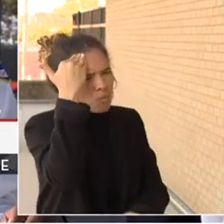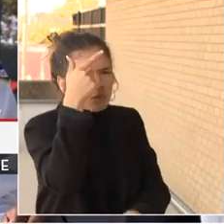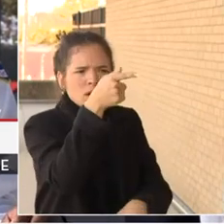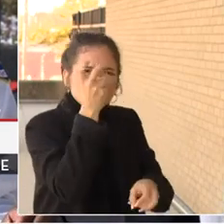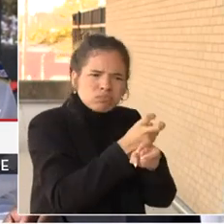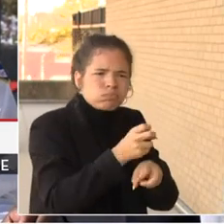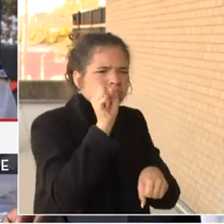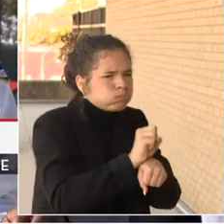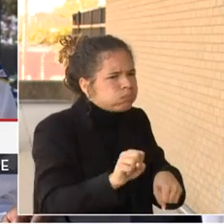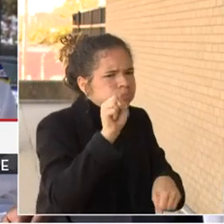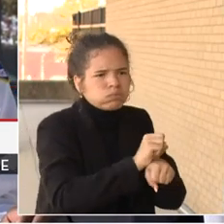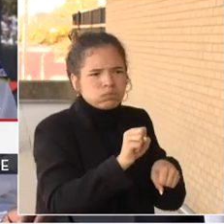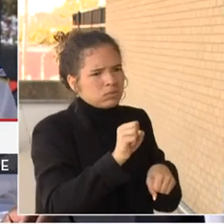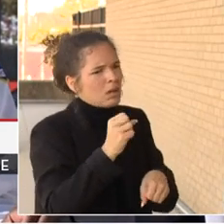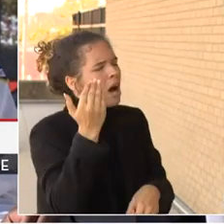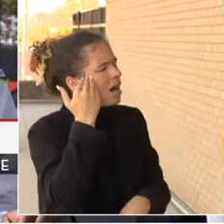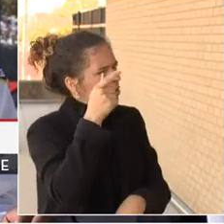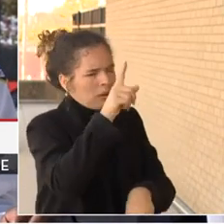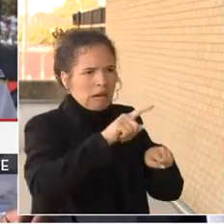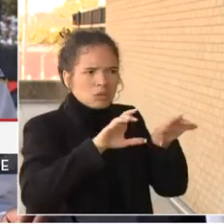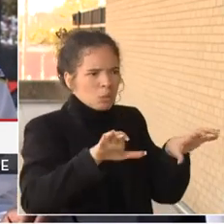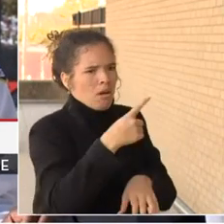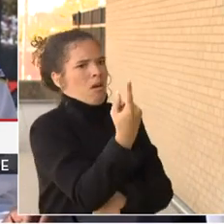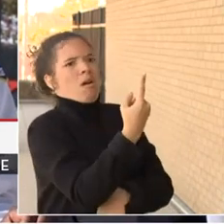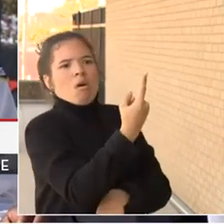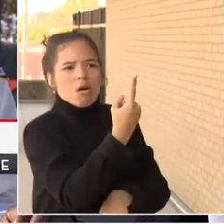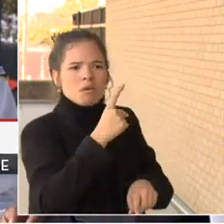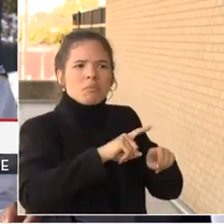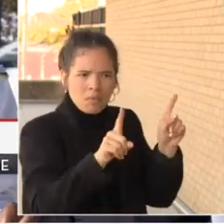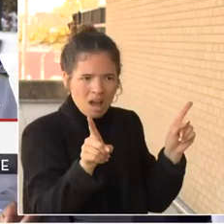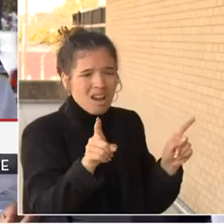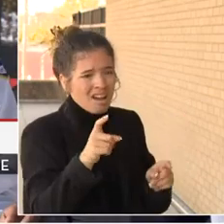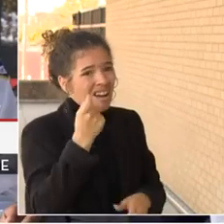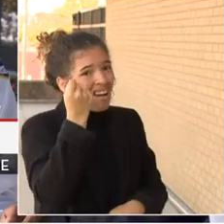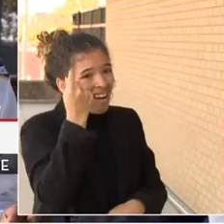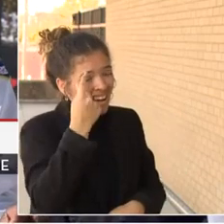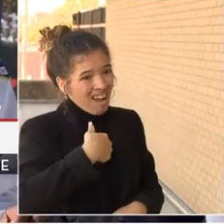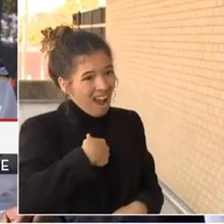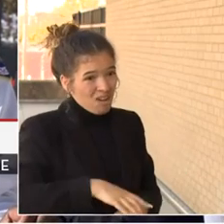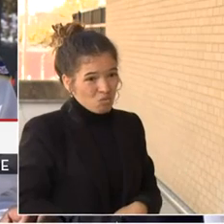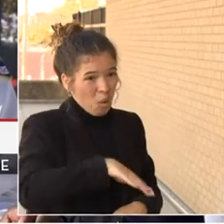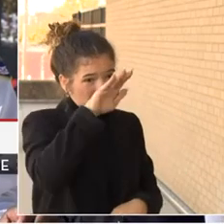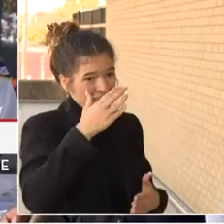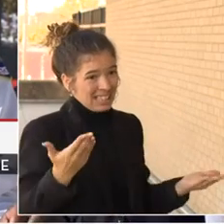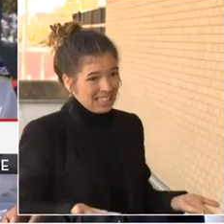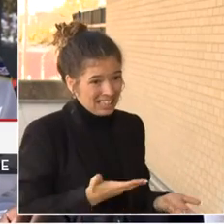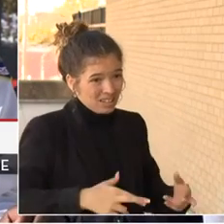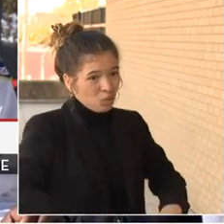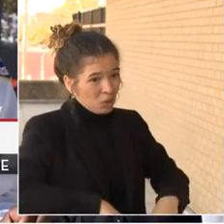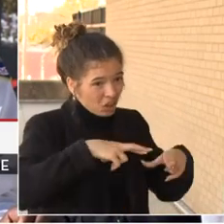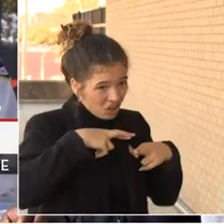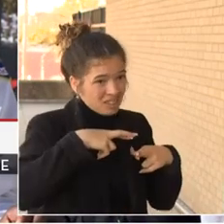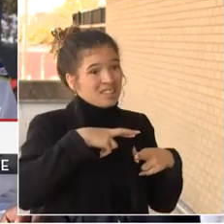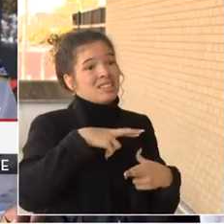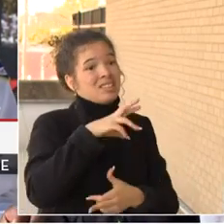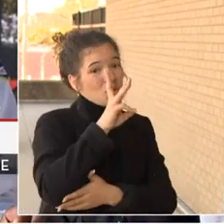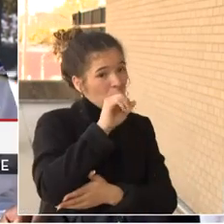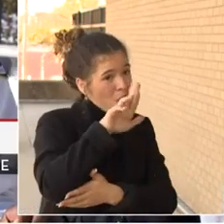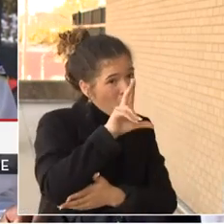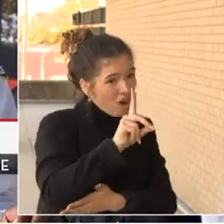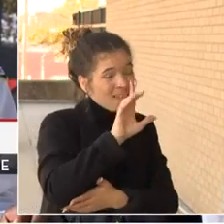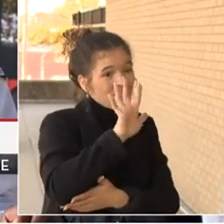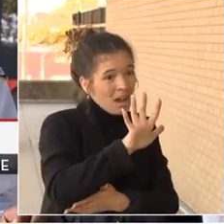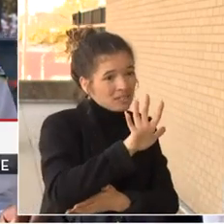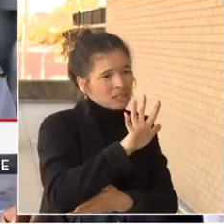understand what you're up against. So as a native Washingtonian and a resident of Ward 5, and just a resident of Washington, DC, I want to say thank